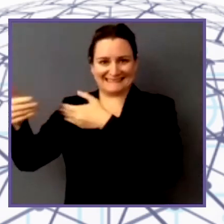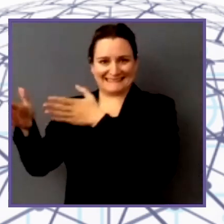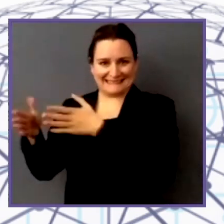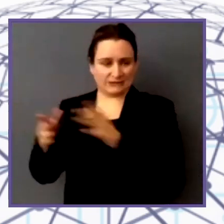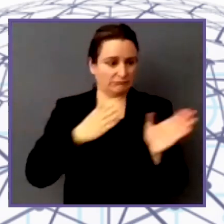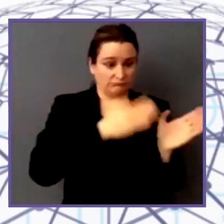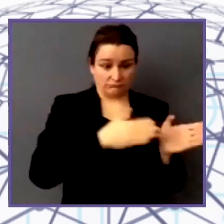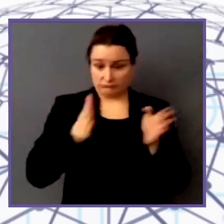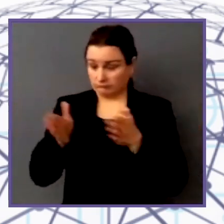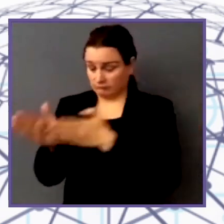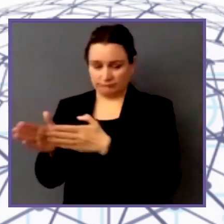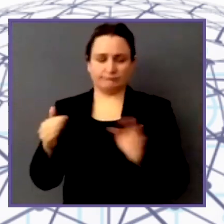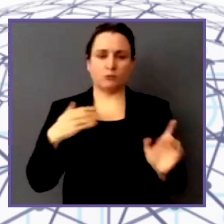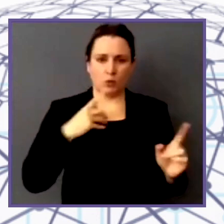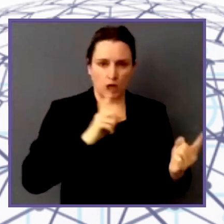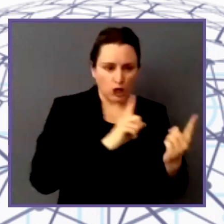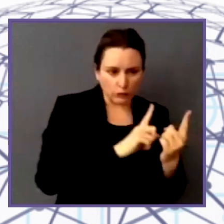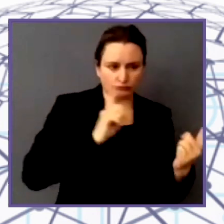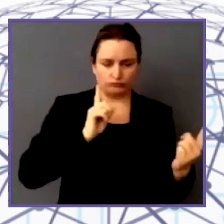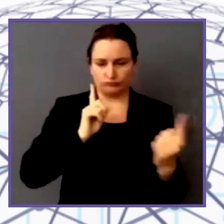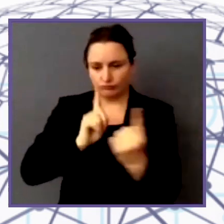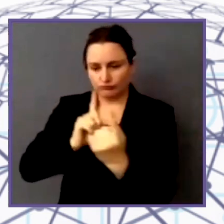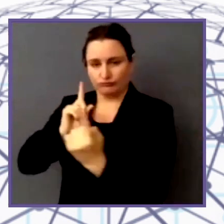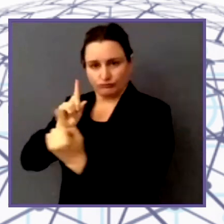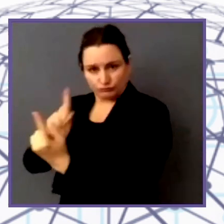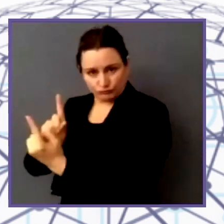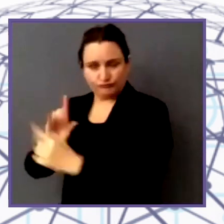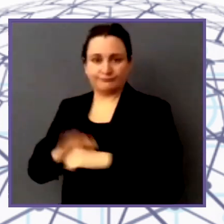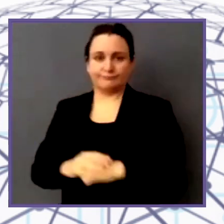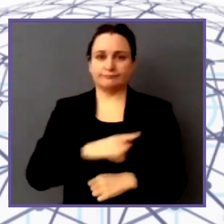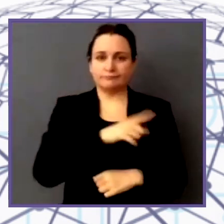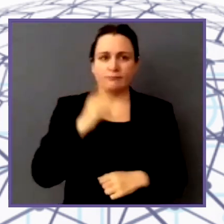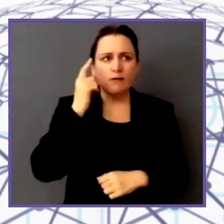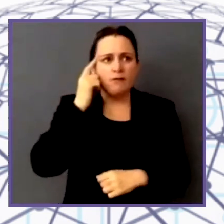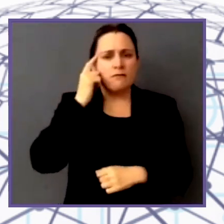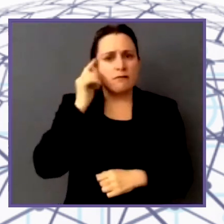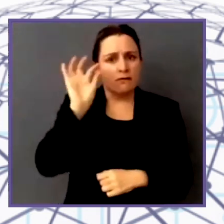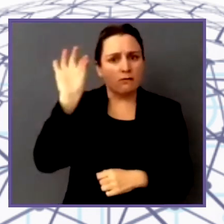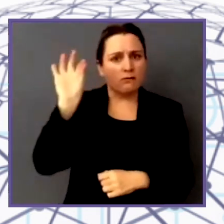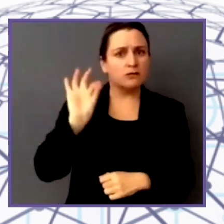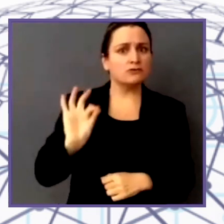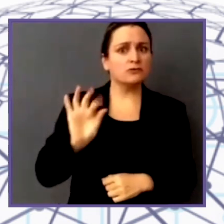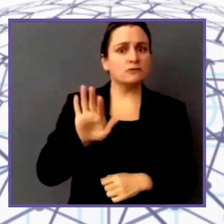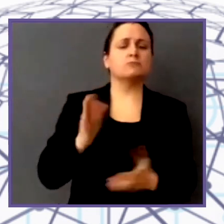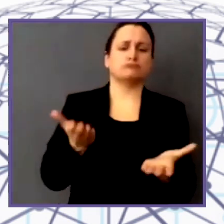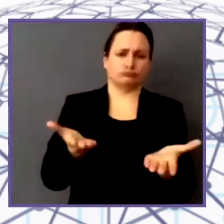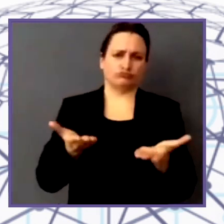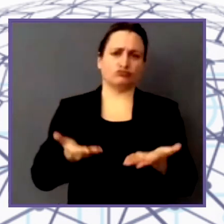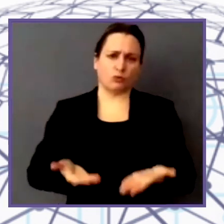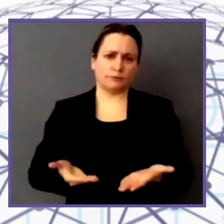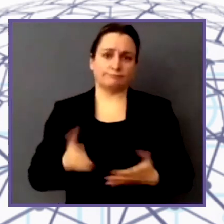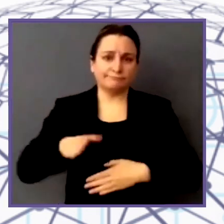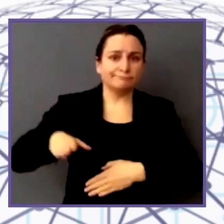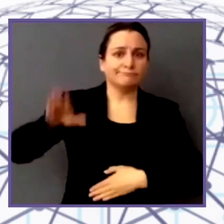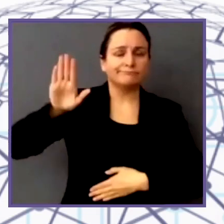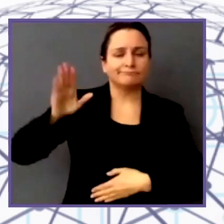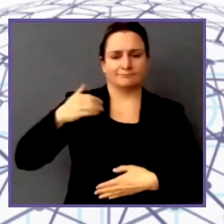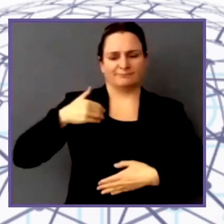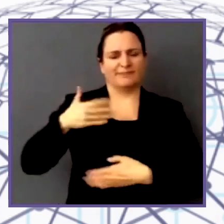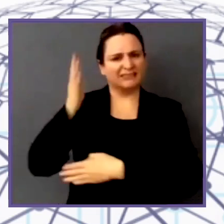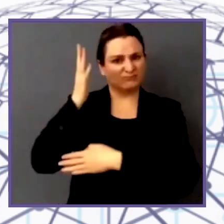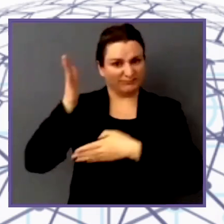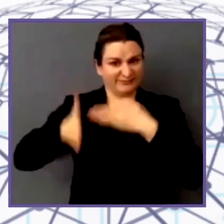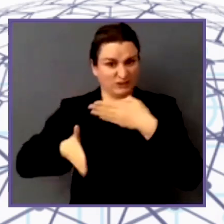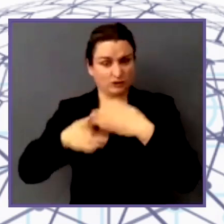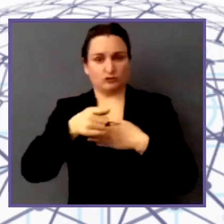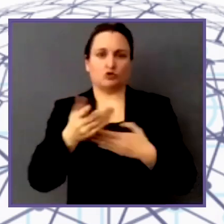have as we go through the session, please jot them down and we'll try and take as many as we can at the end, that would be great. So, Tamir, the question